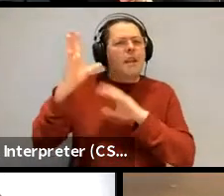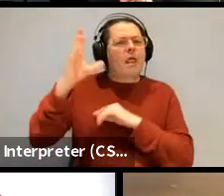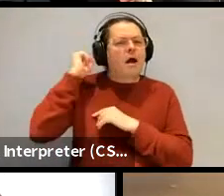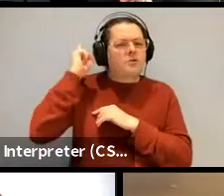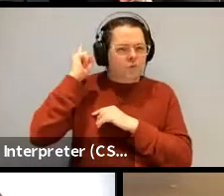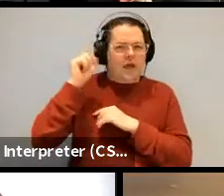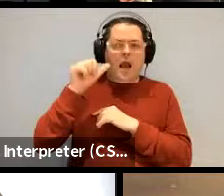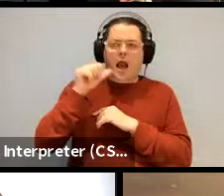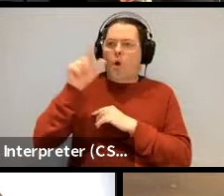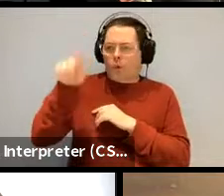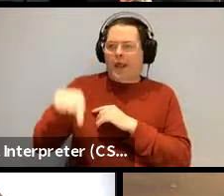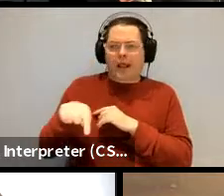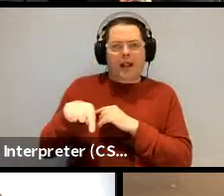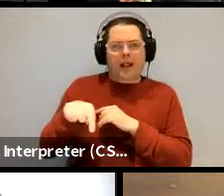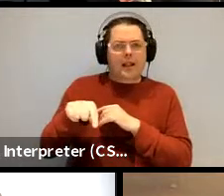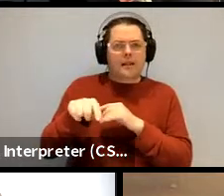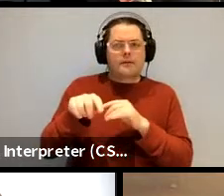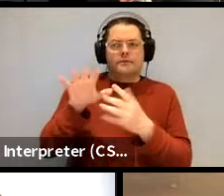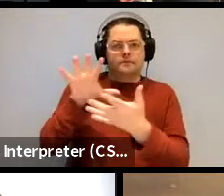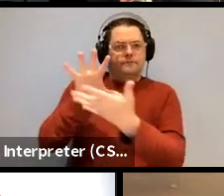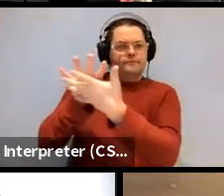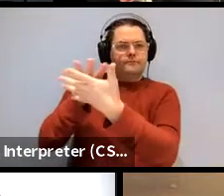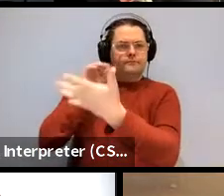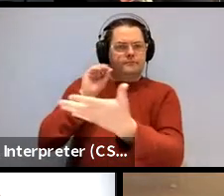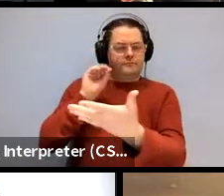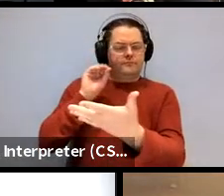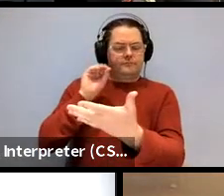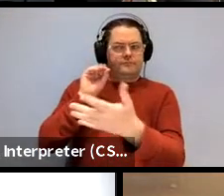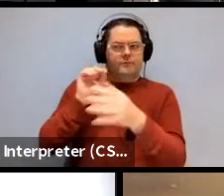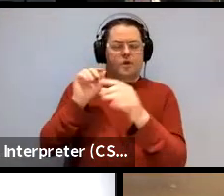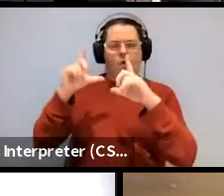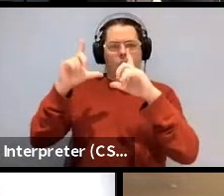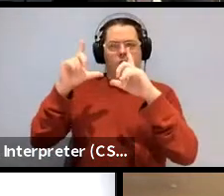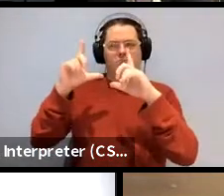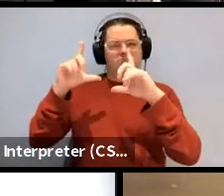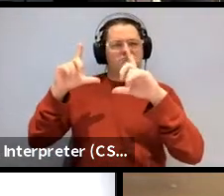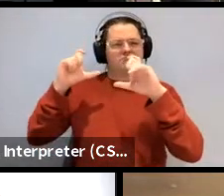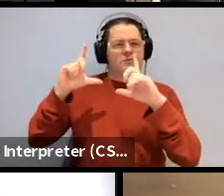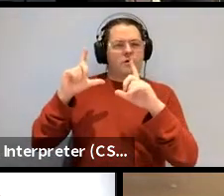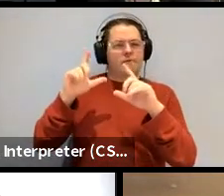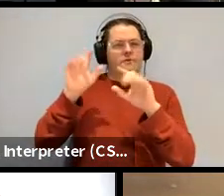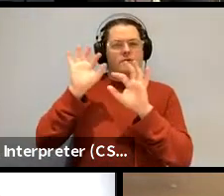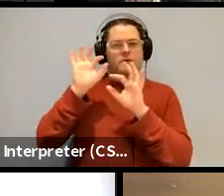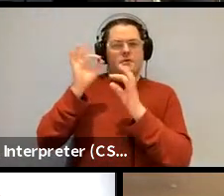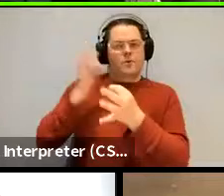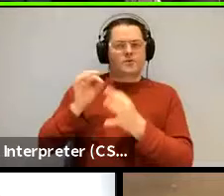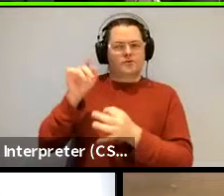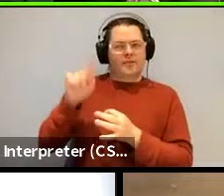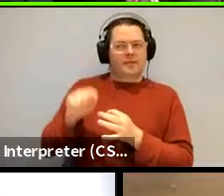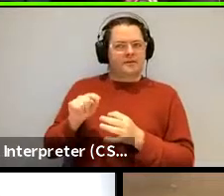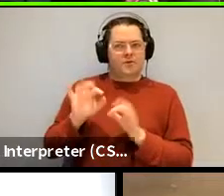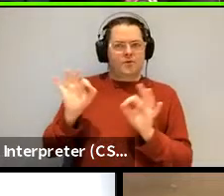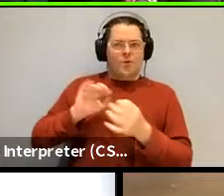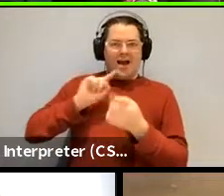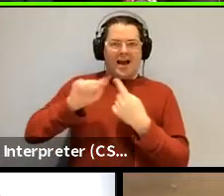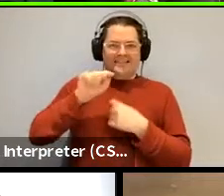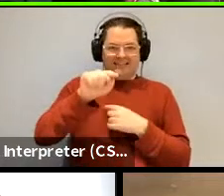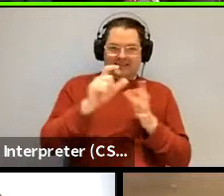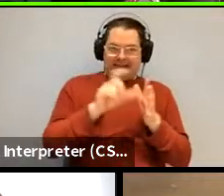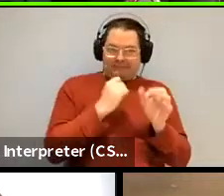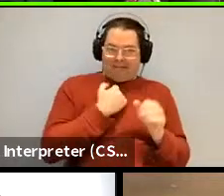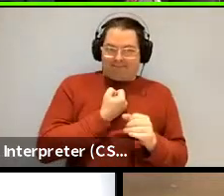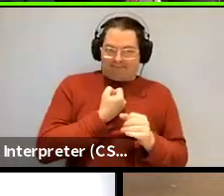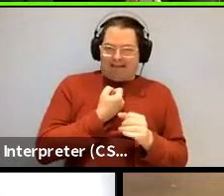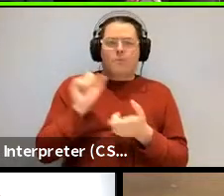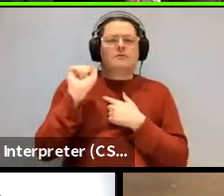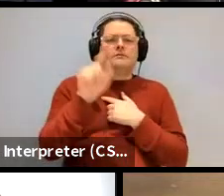send the uh an image of the of of the unanswered questions which is all of them i suppose yeah i'll send them on